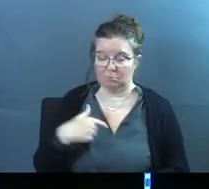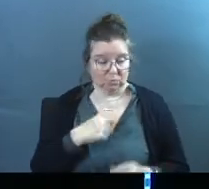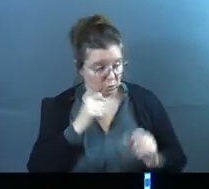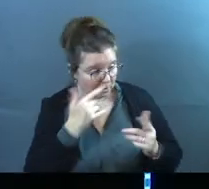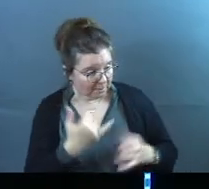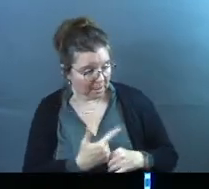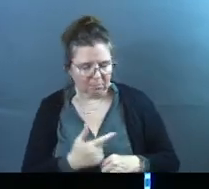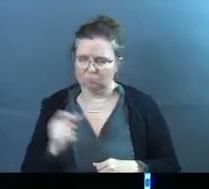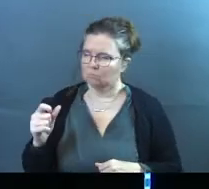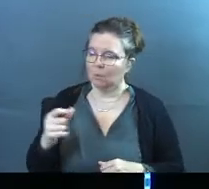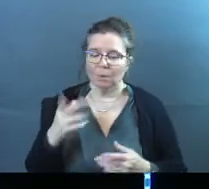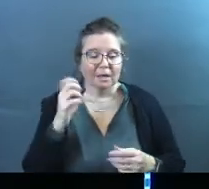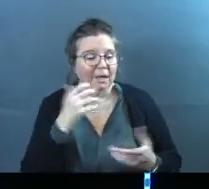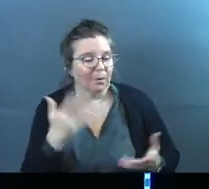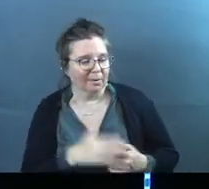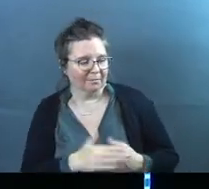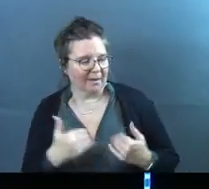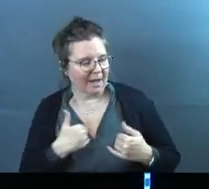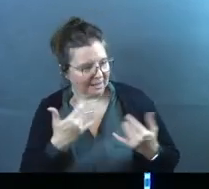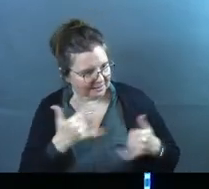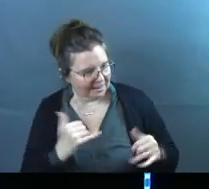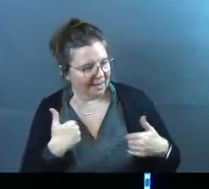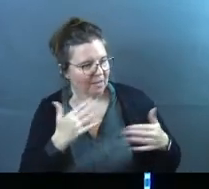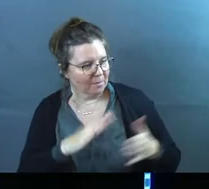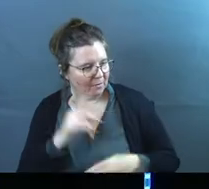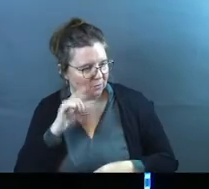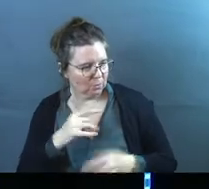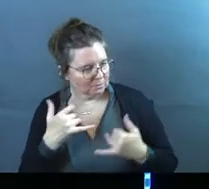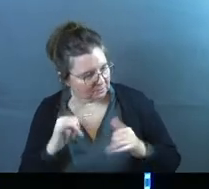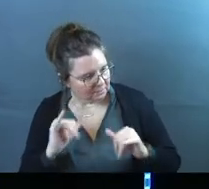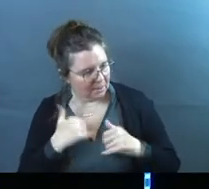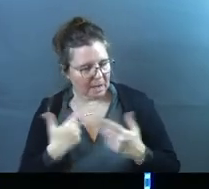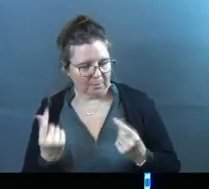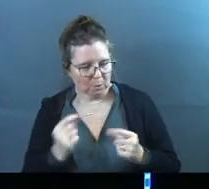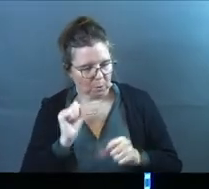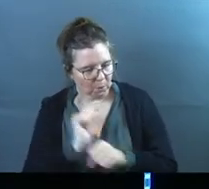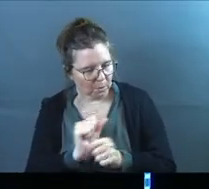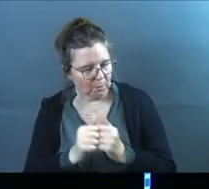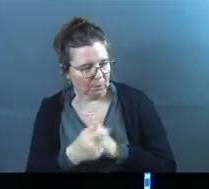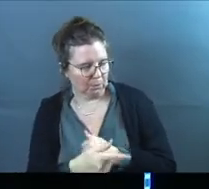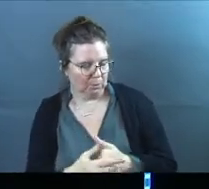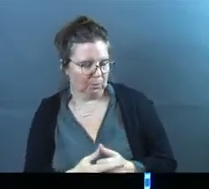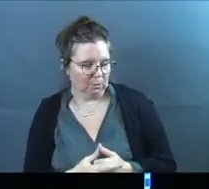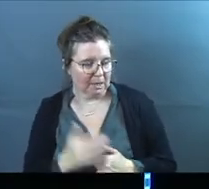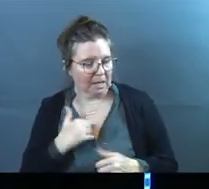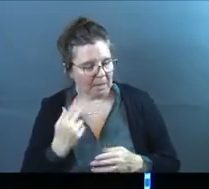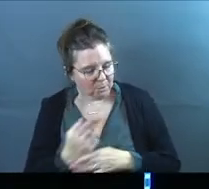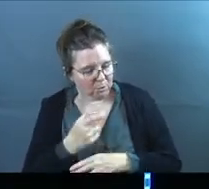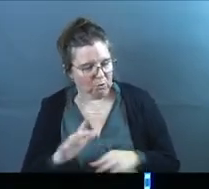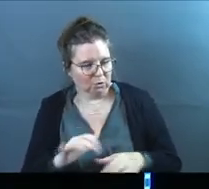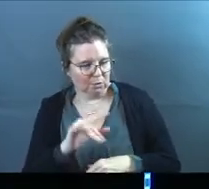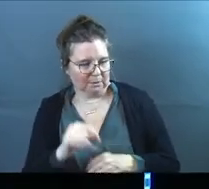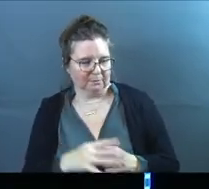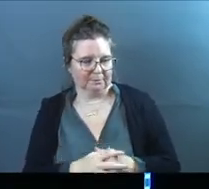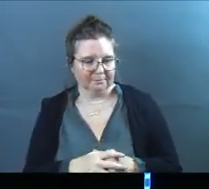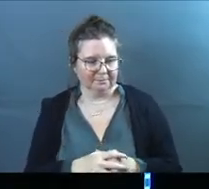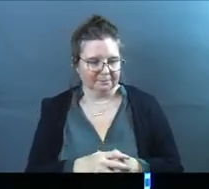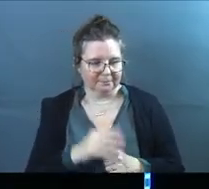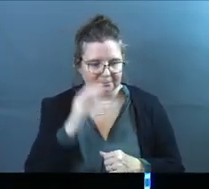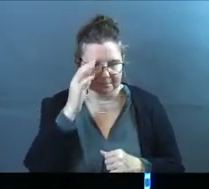wake up today? Sure did. Well, guess what? I've got plans. I want to do a work, and I want to use you to do it.